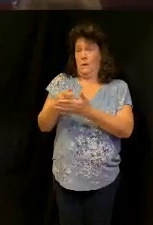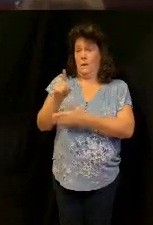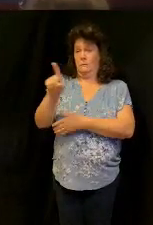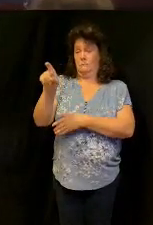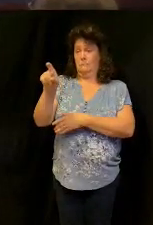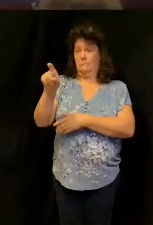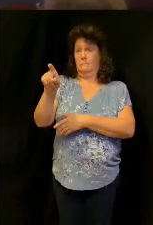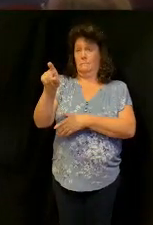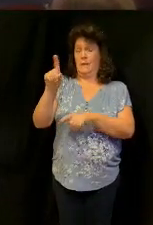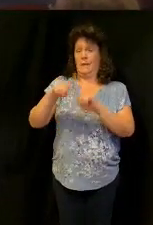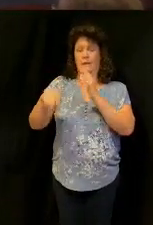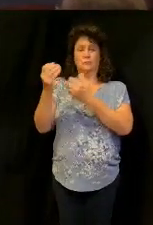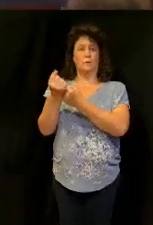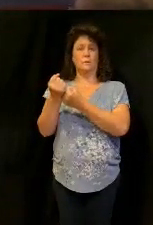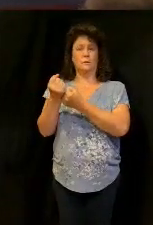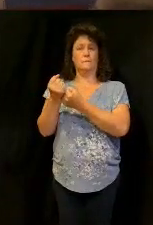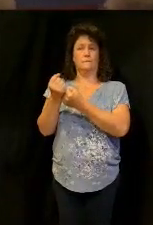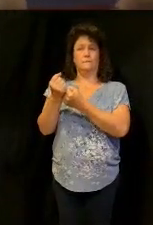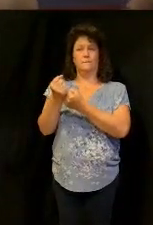I can't trust him